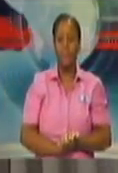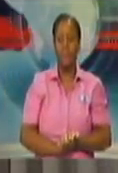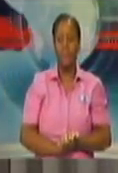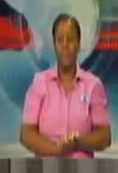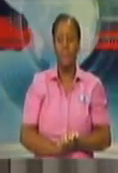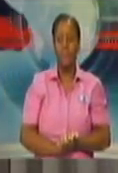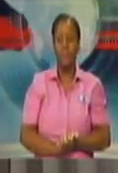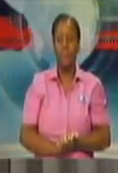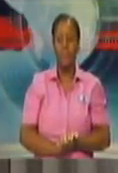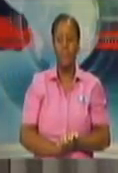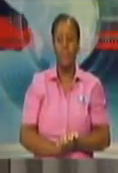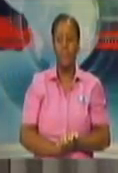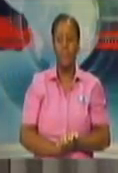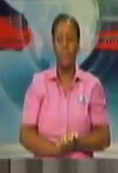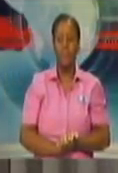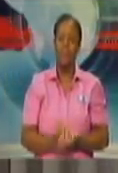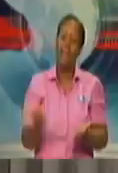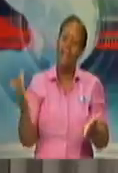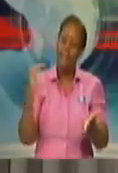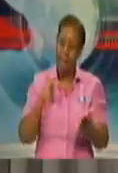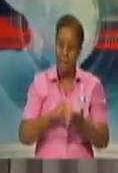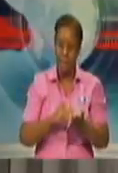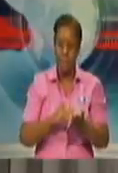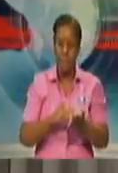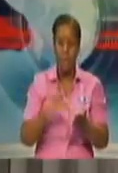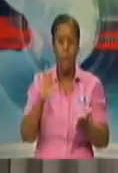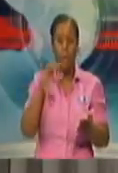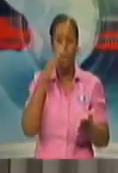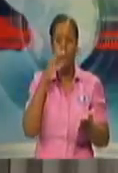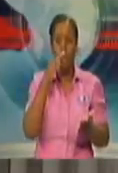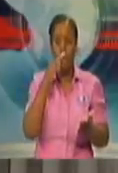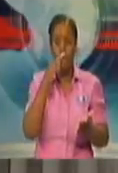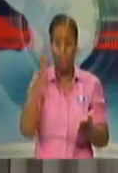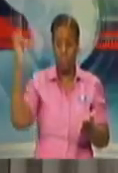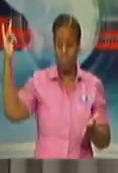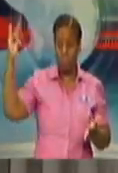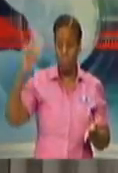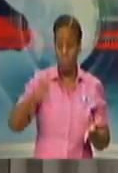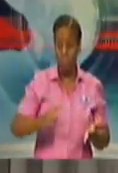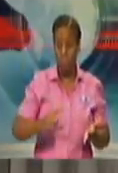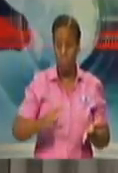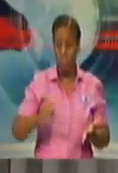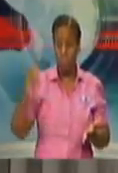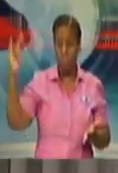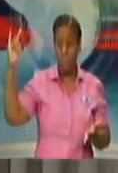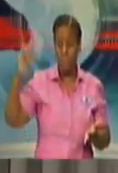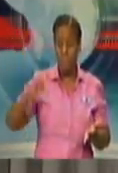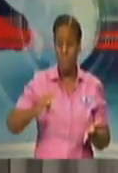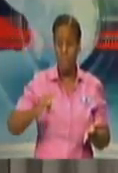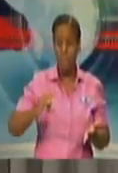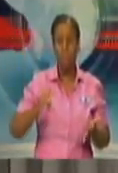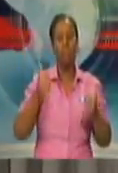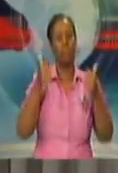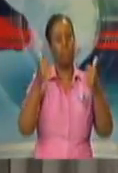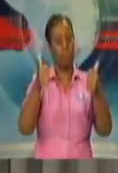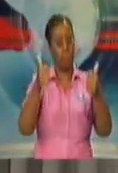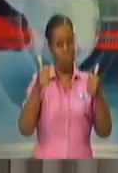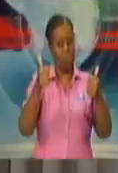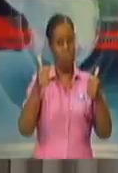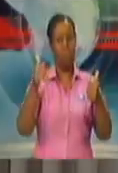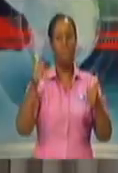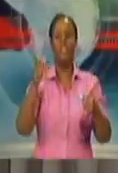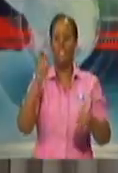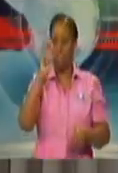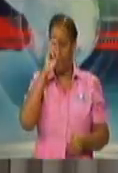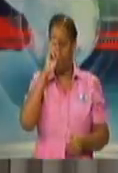that, again, let me say that the food imports, the basic needs imports, have been pretty robust, so that things have been coming